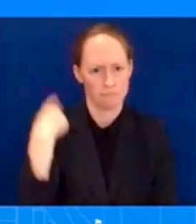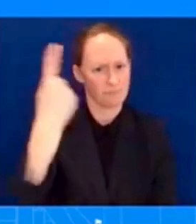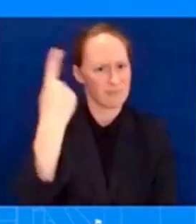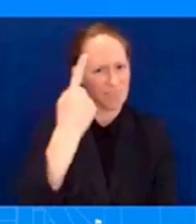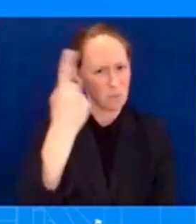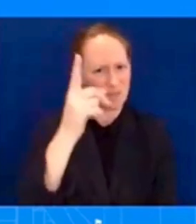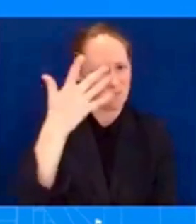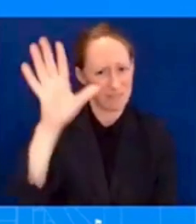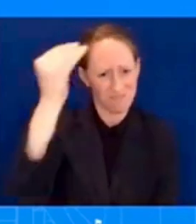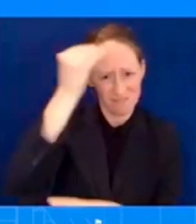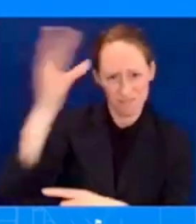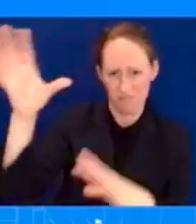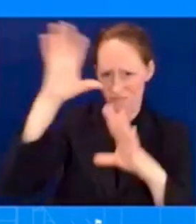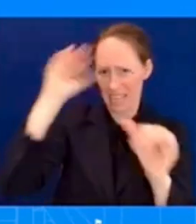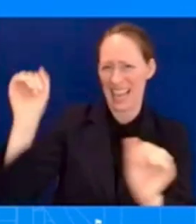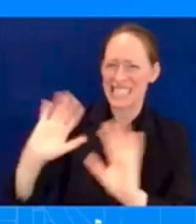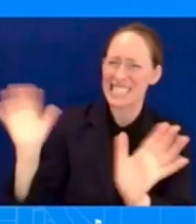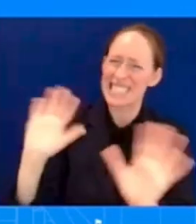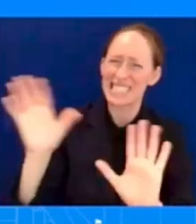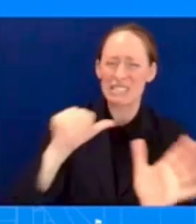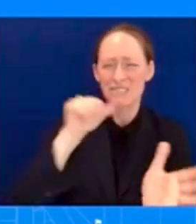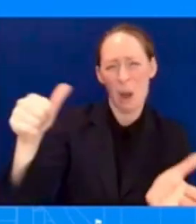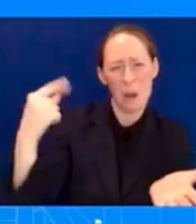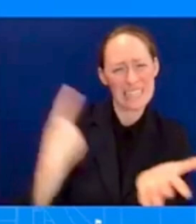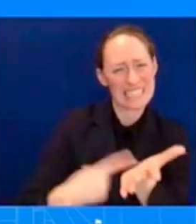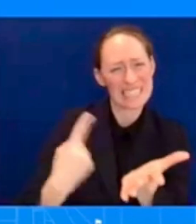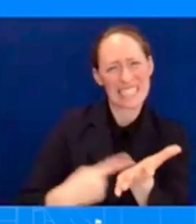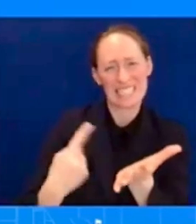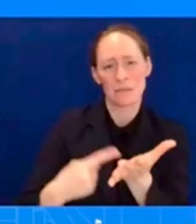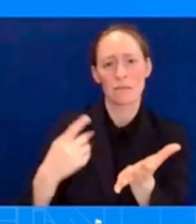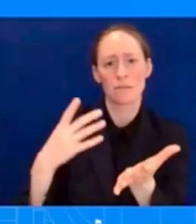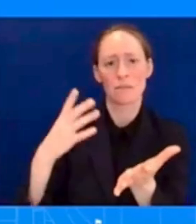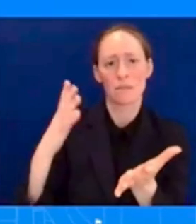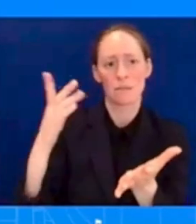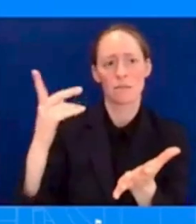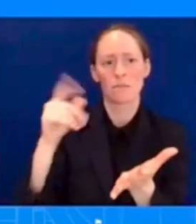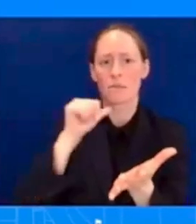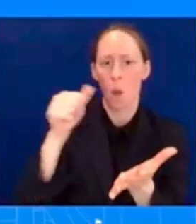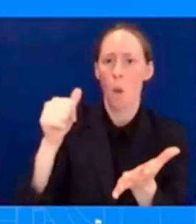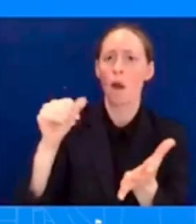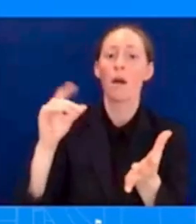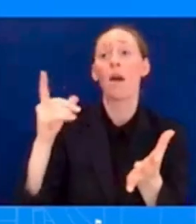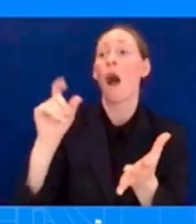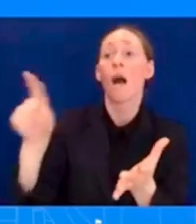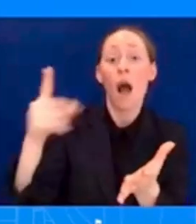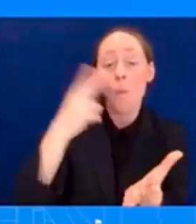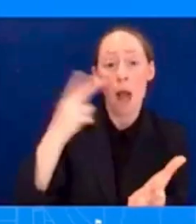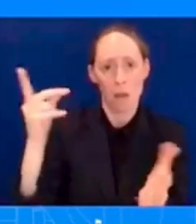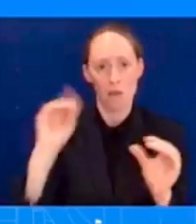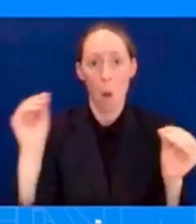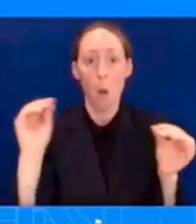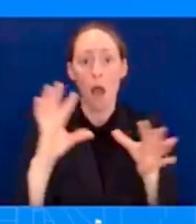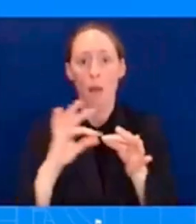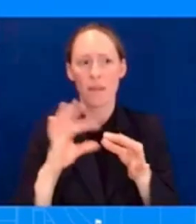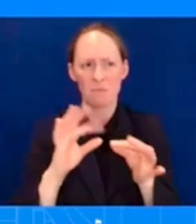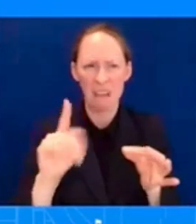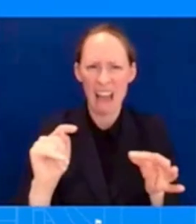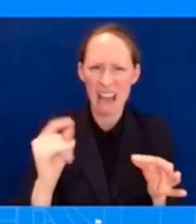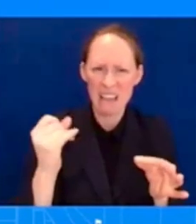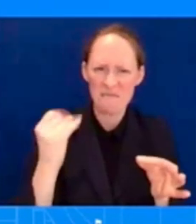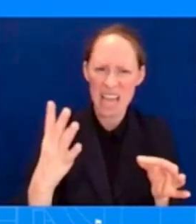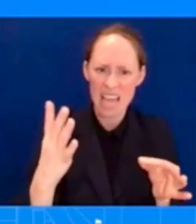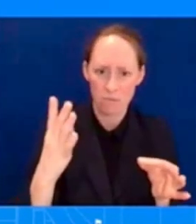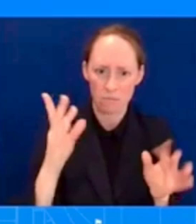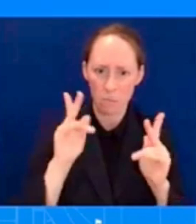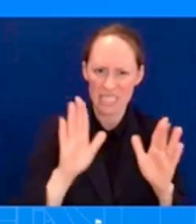toll has now roughly tripled. It's now the worst in history. He had an opportunity. could have stopped by to see us when he arrived back. Do you expect that he